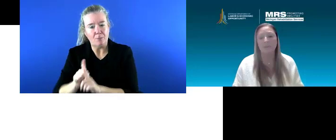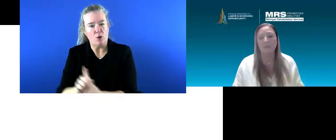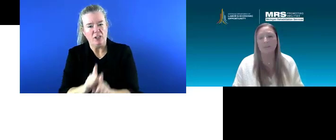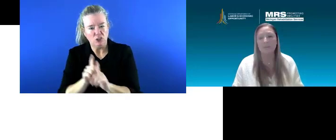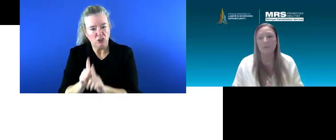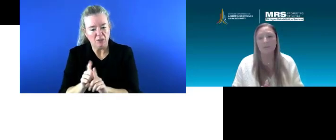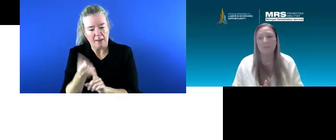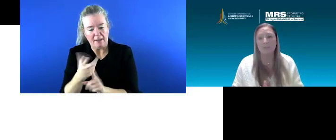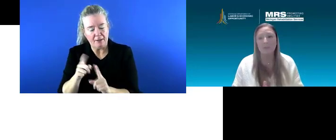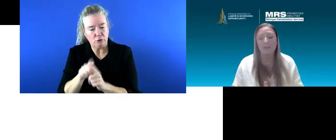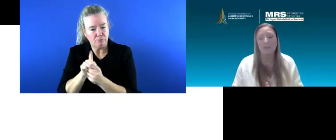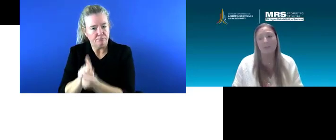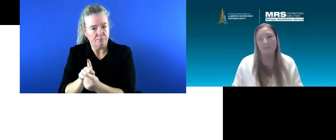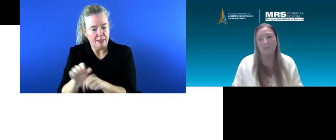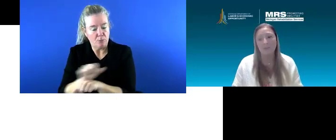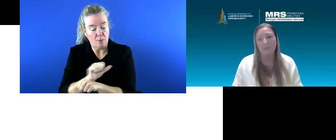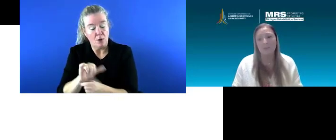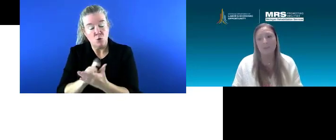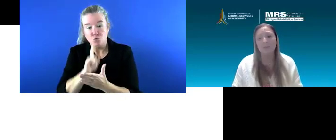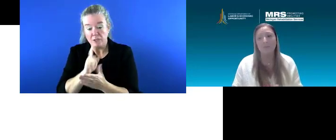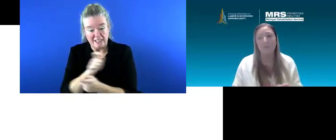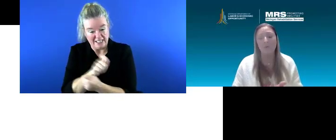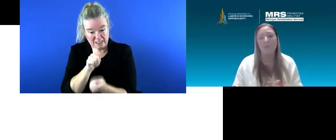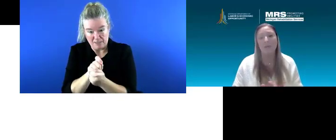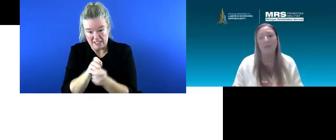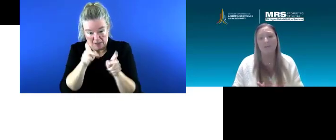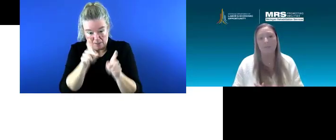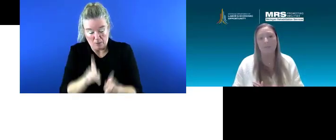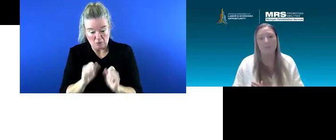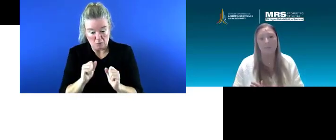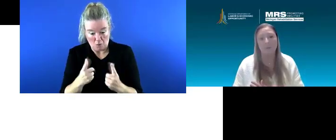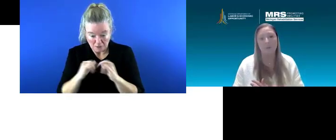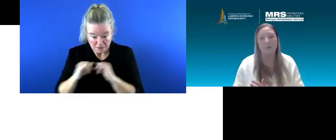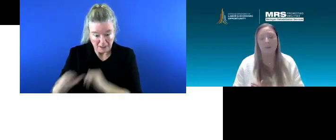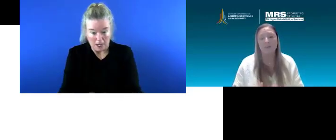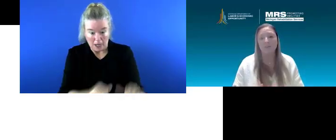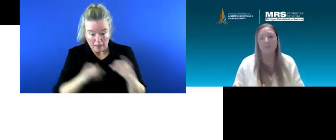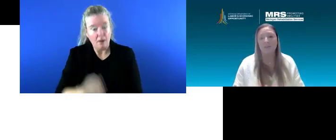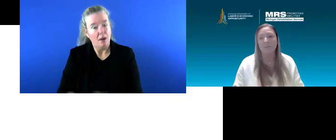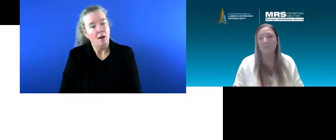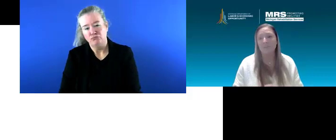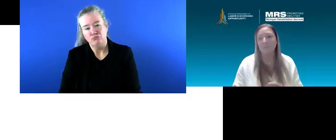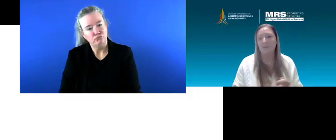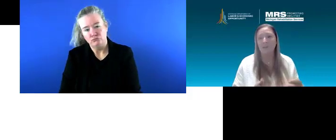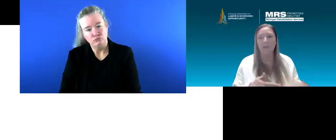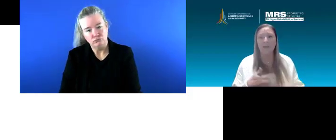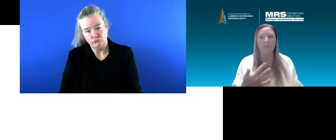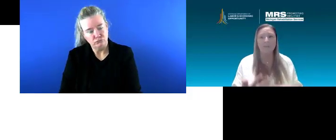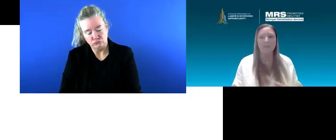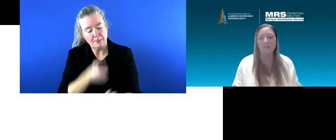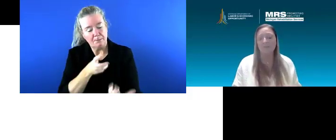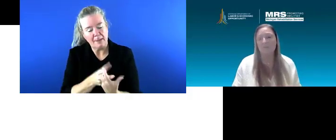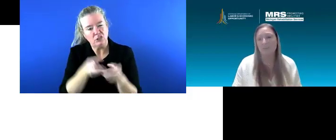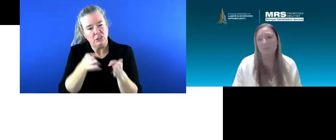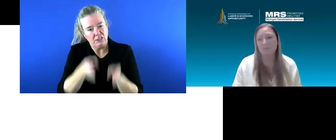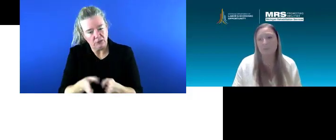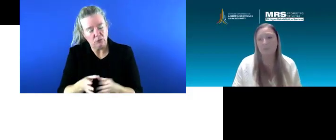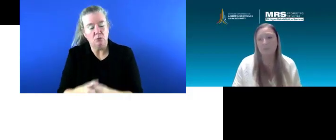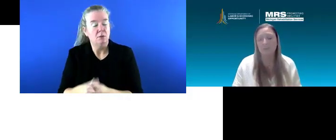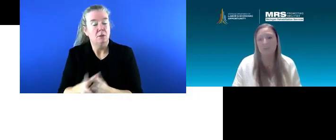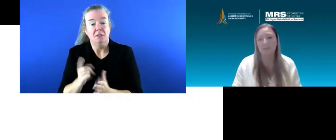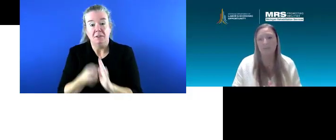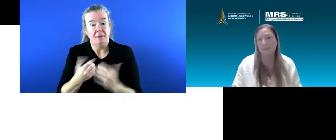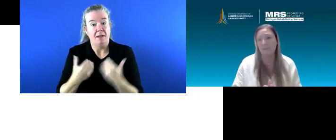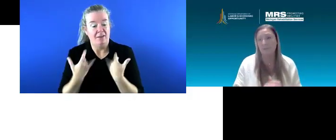These are really individualized for the individual. Sometimes we might have, you know, some same